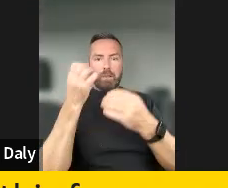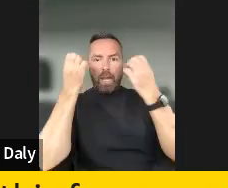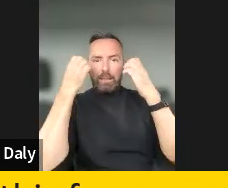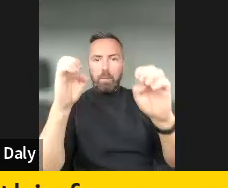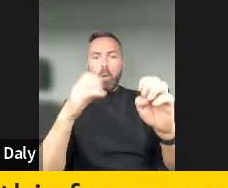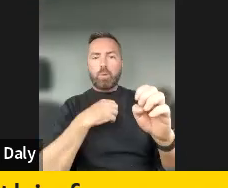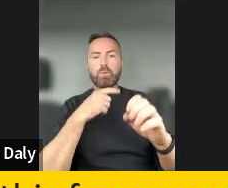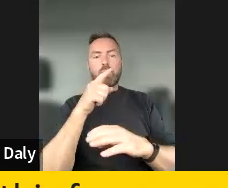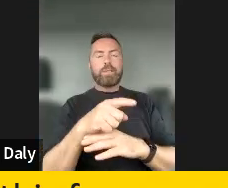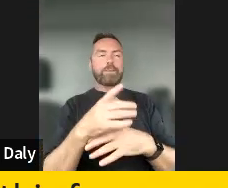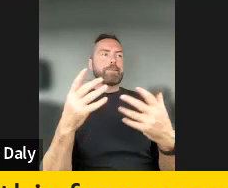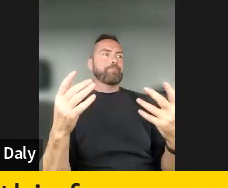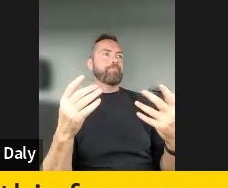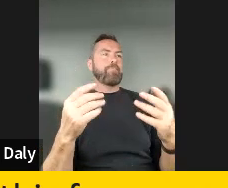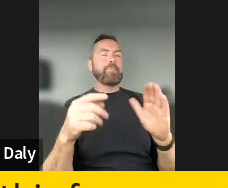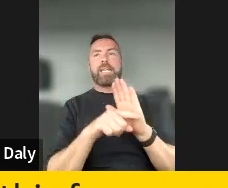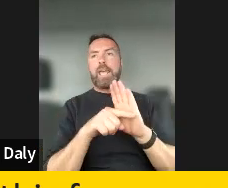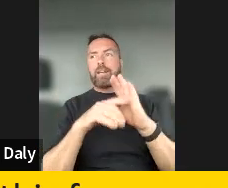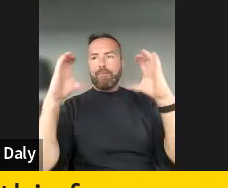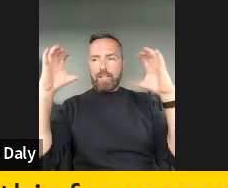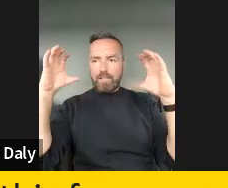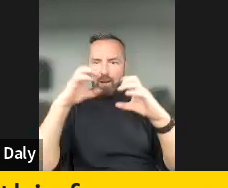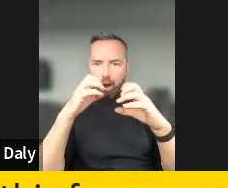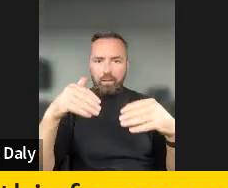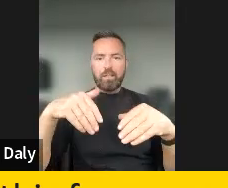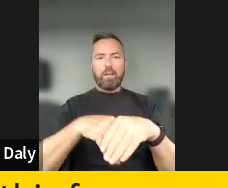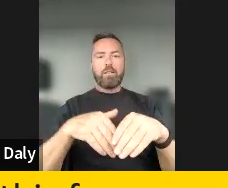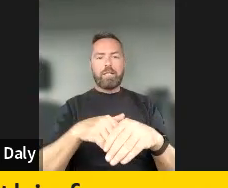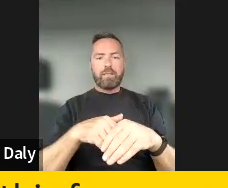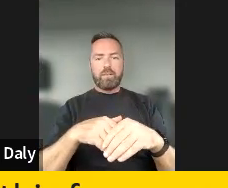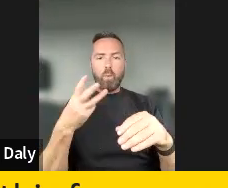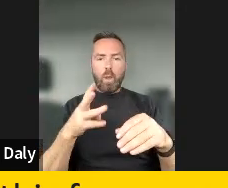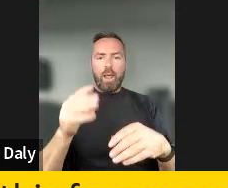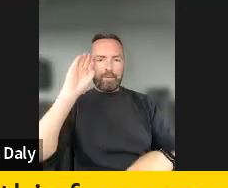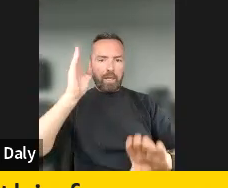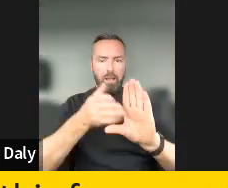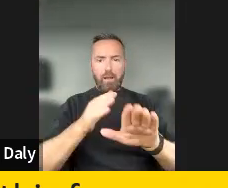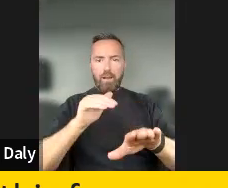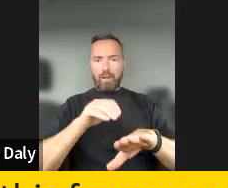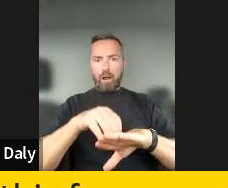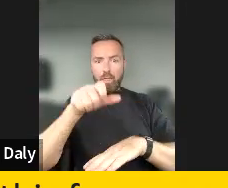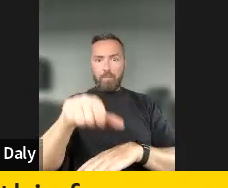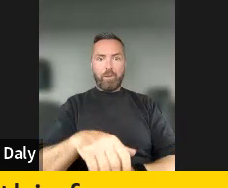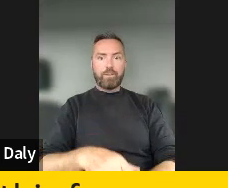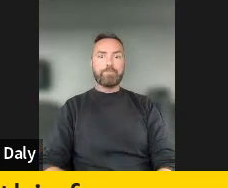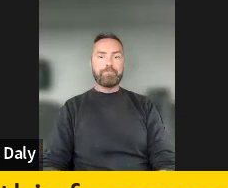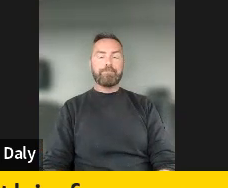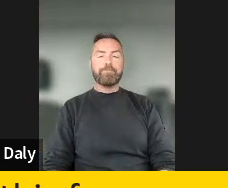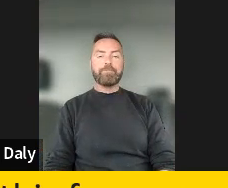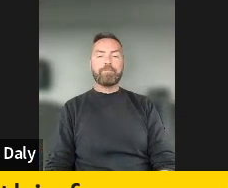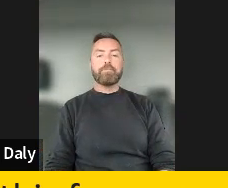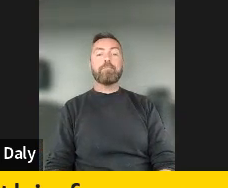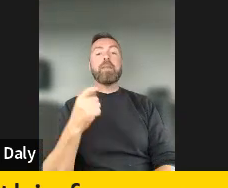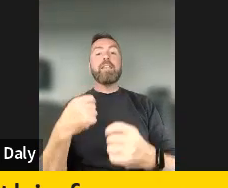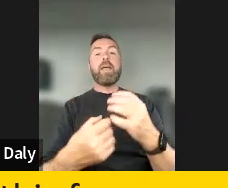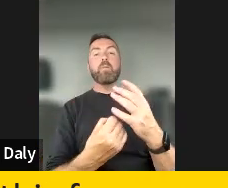um, you know, negative content that it actually has a psychological effect on them. So we came up together with the